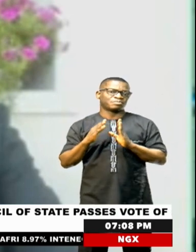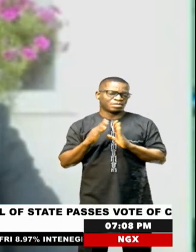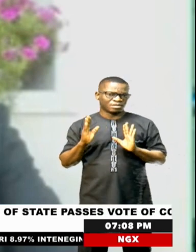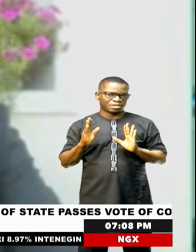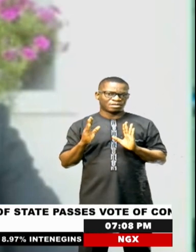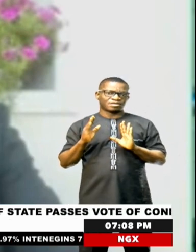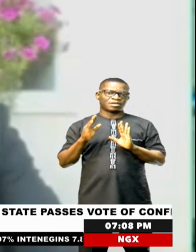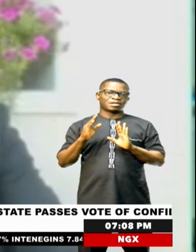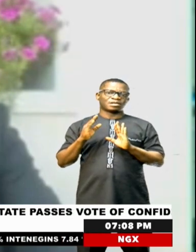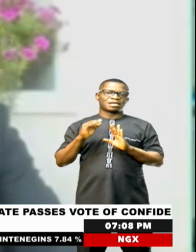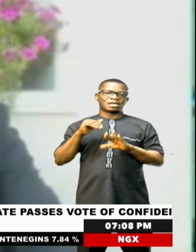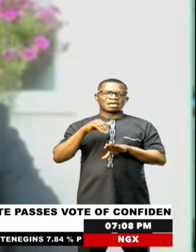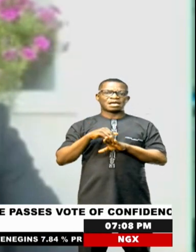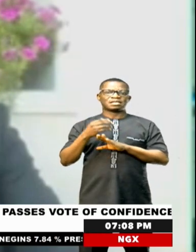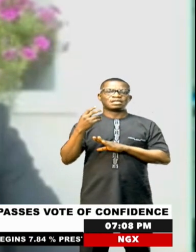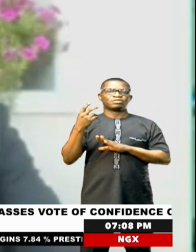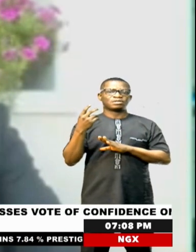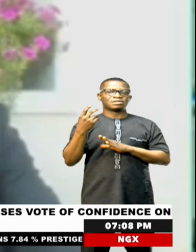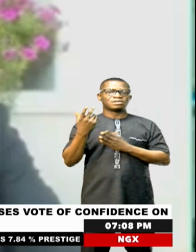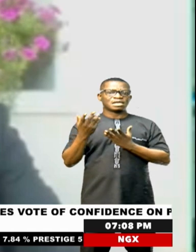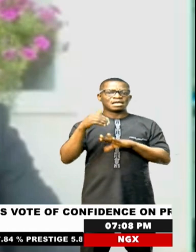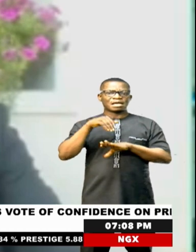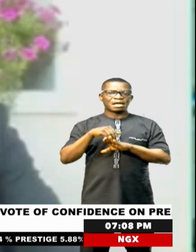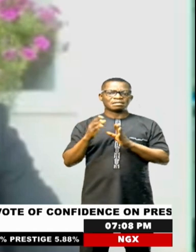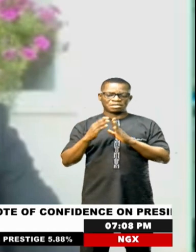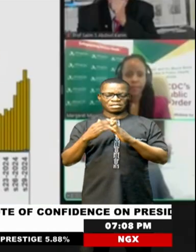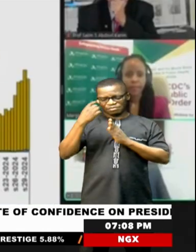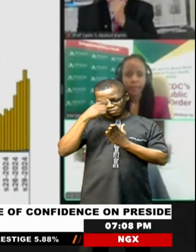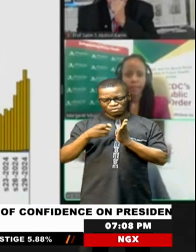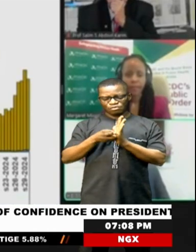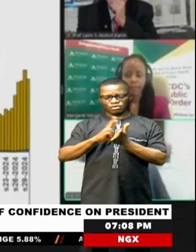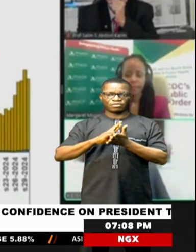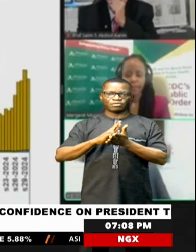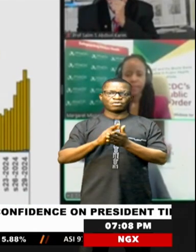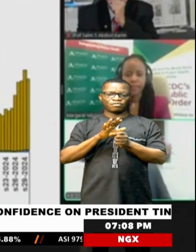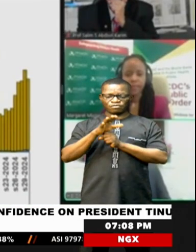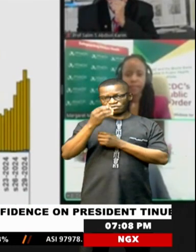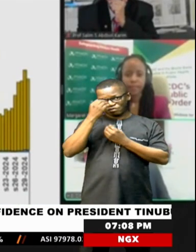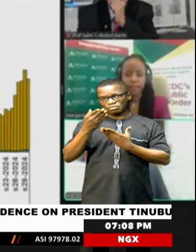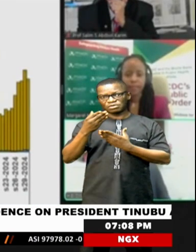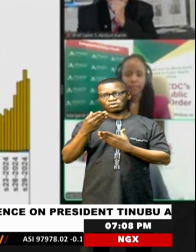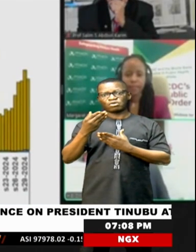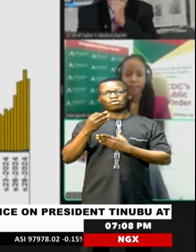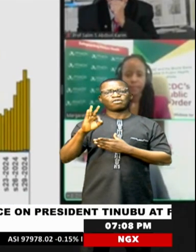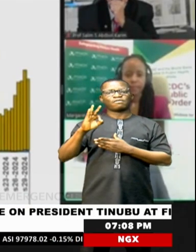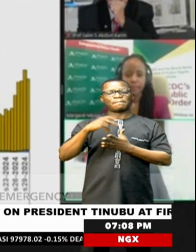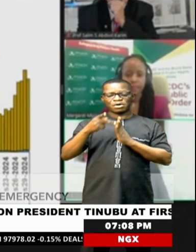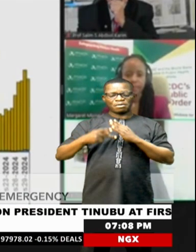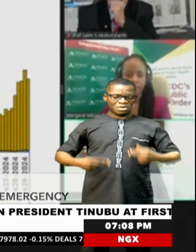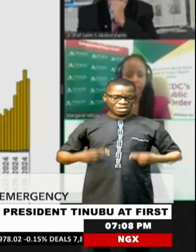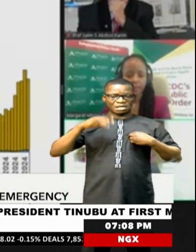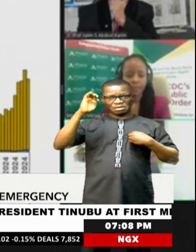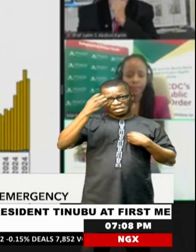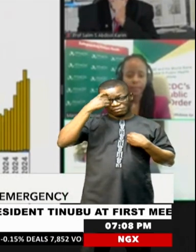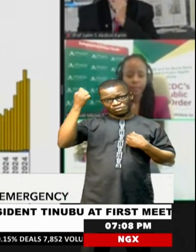to the ECG for review. The declaration of a public health emergency by the Africa